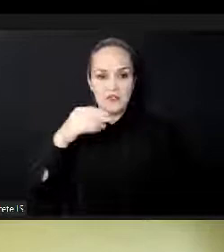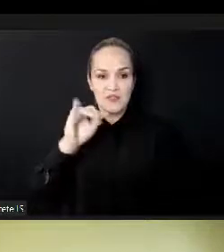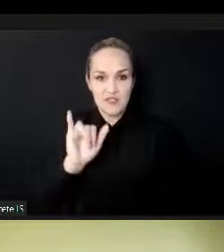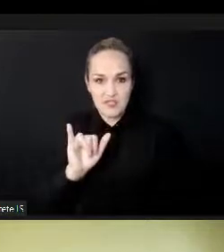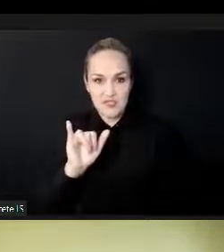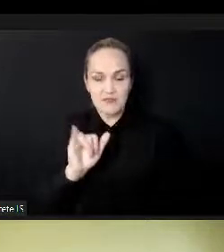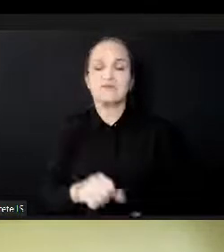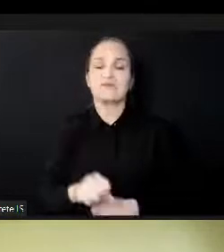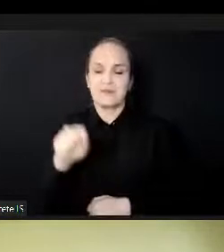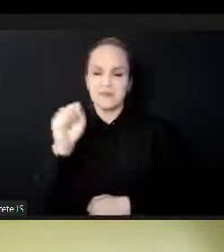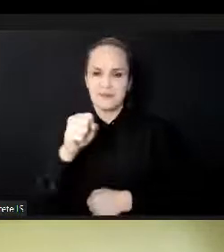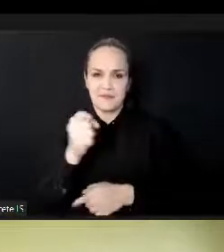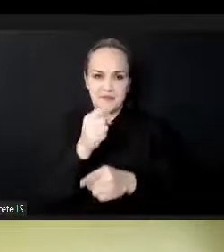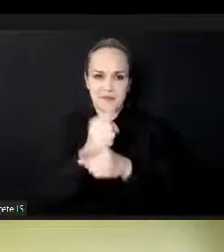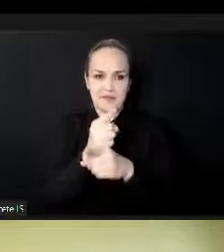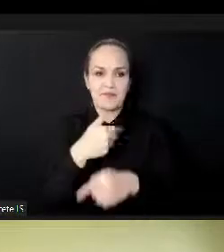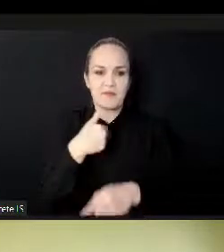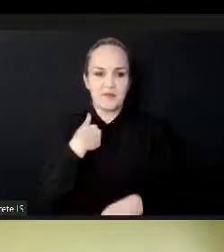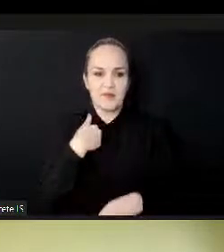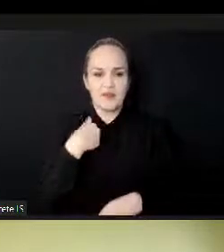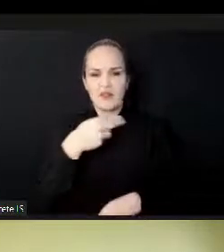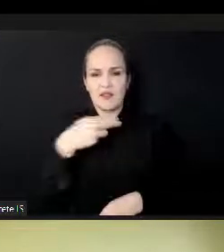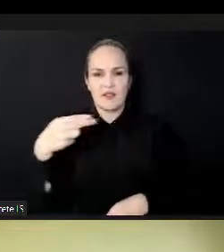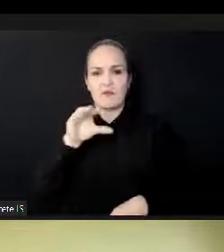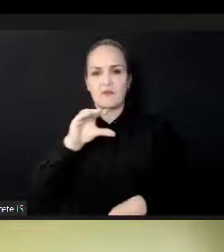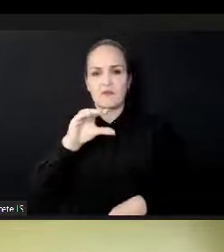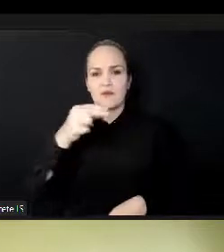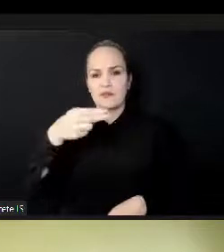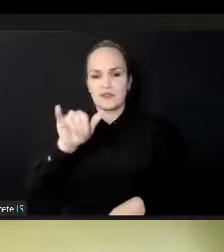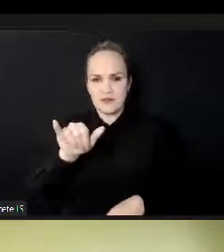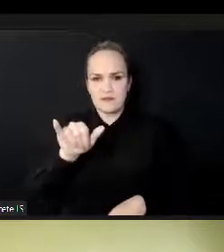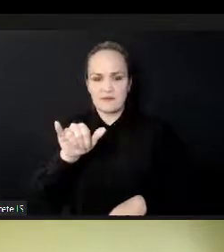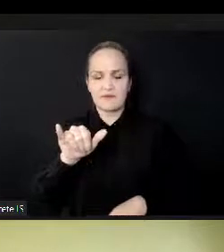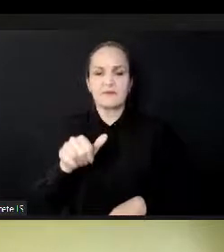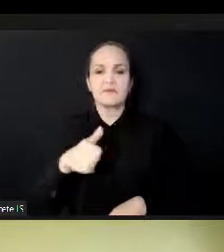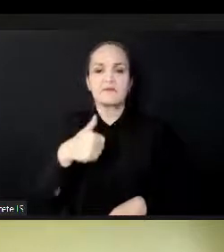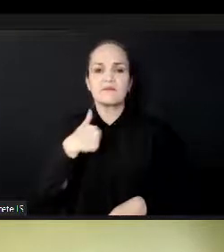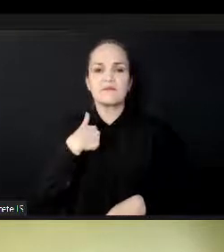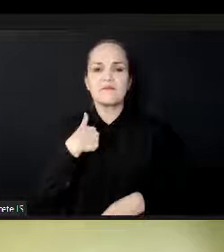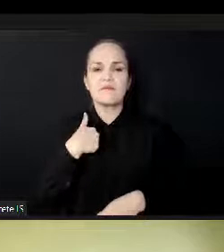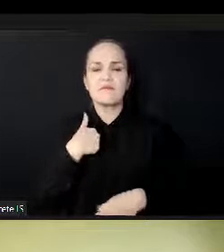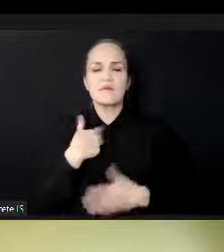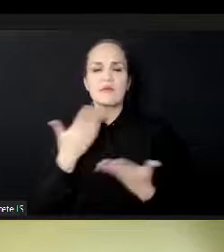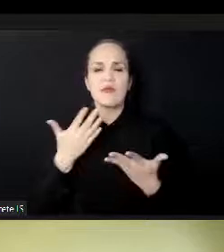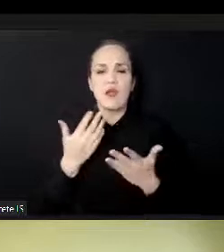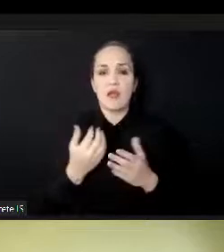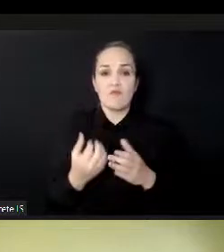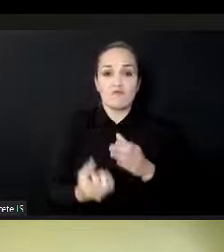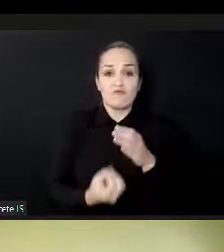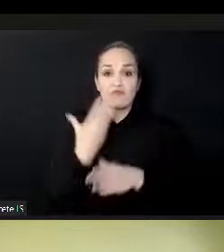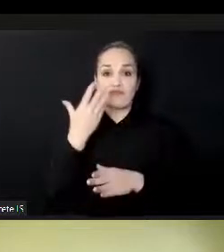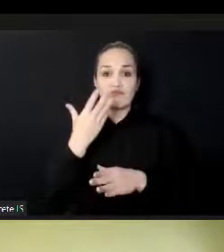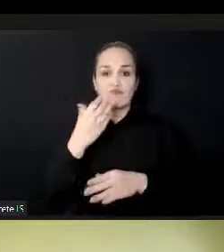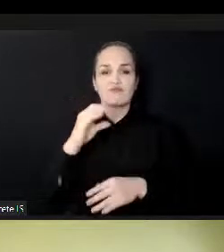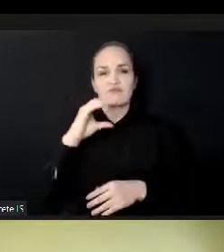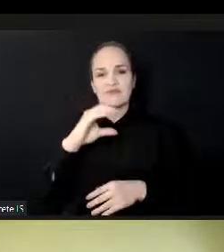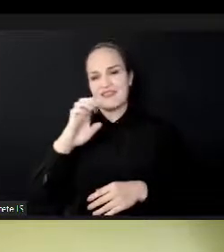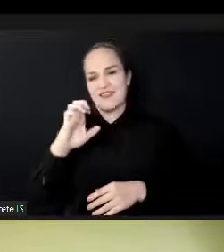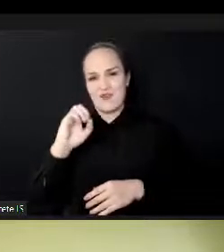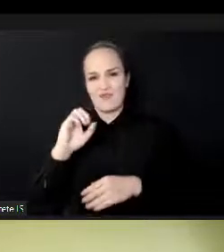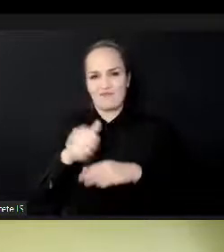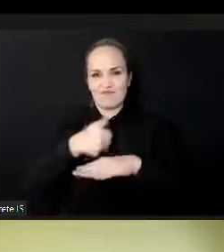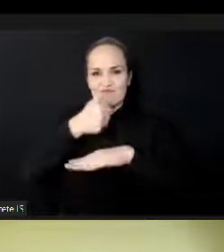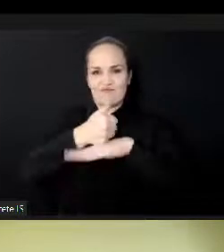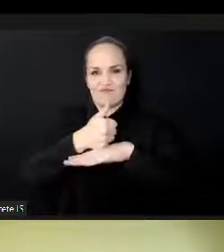Ongoka. I'm the founder of Fabrics Engie. Fabrics Engie, we're focused on making quality fabric sourcing easier